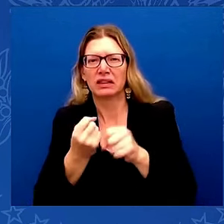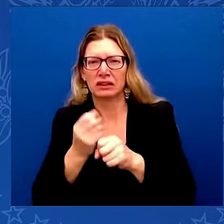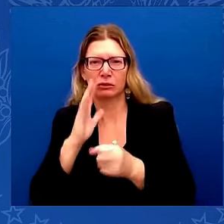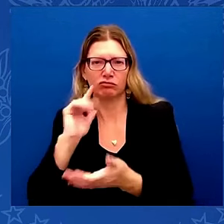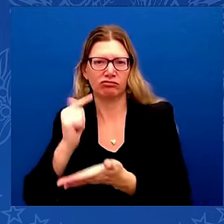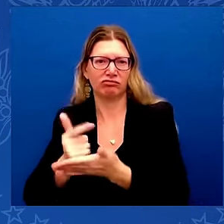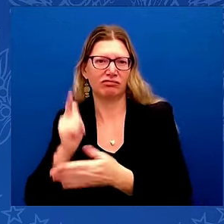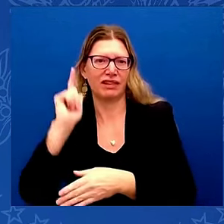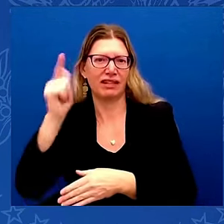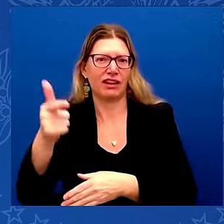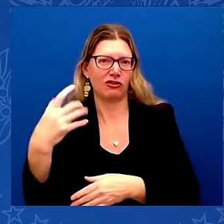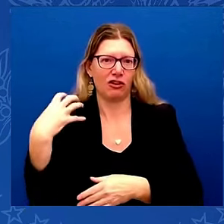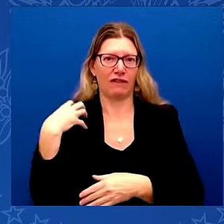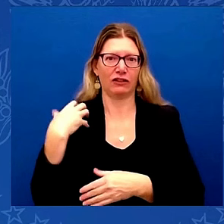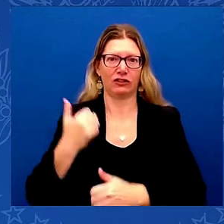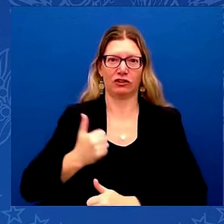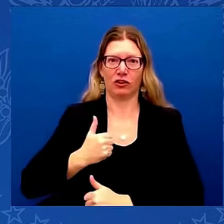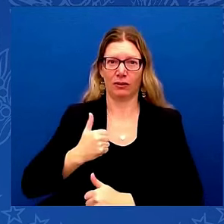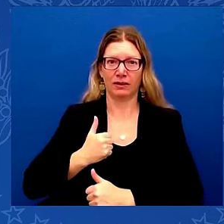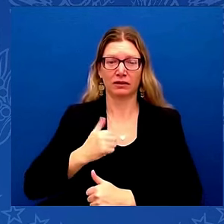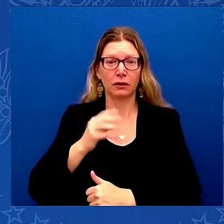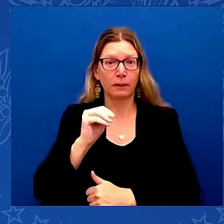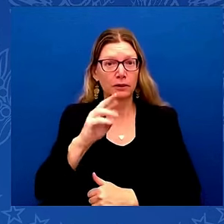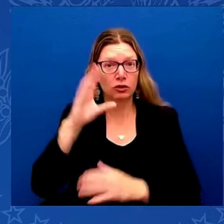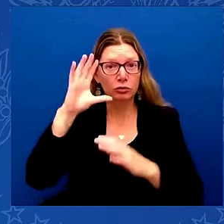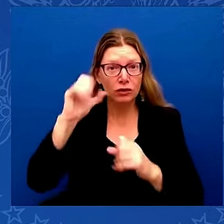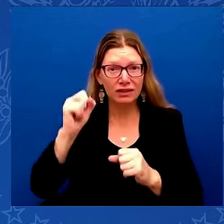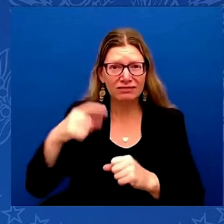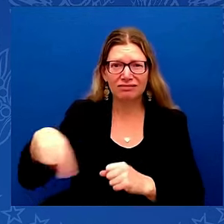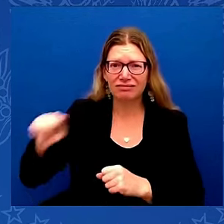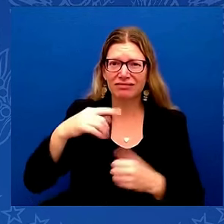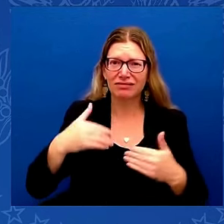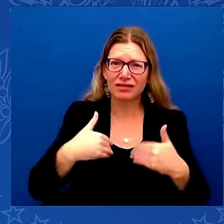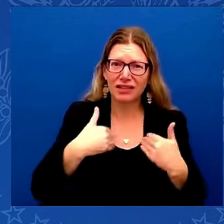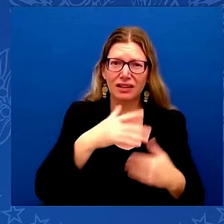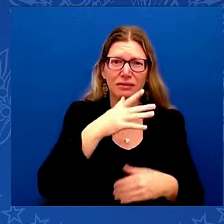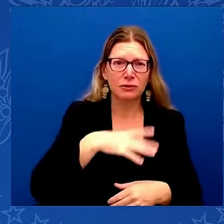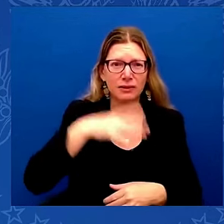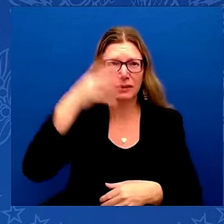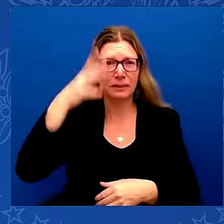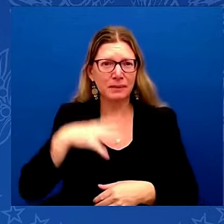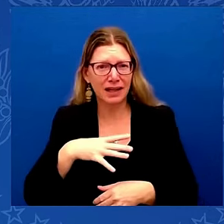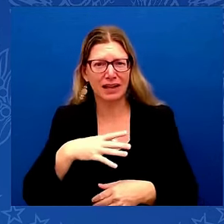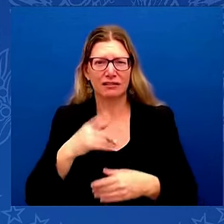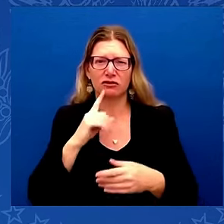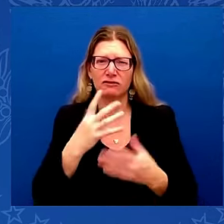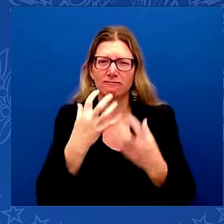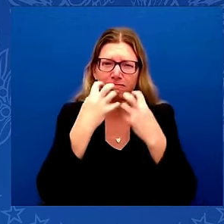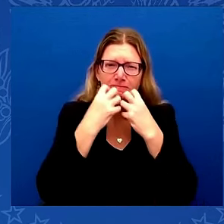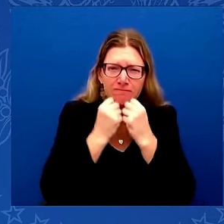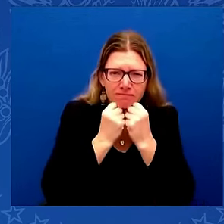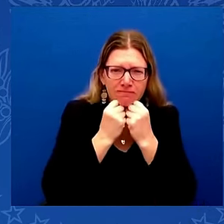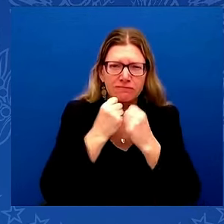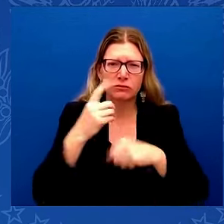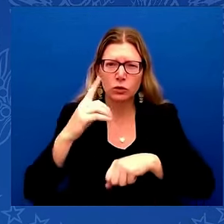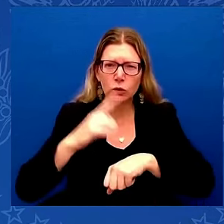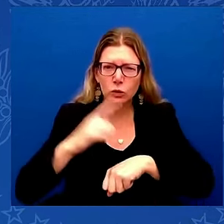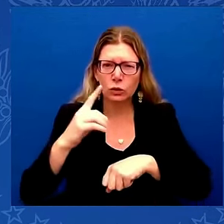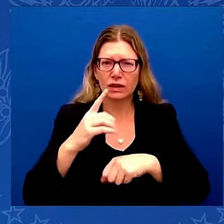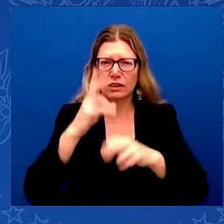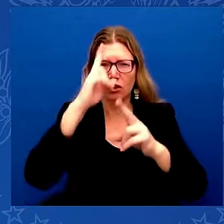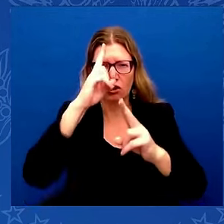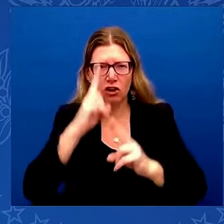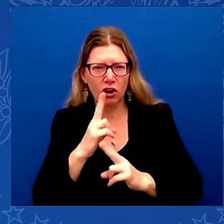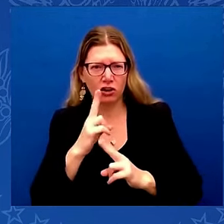the values of duty, honor, country, and they represent the best our nation has to offer. We're incredibly proud to be here